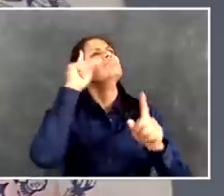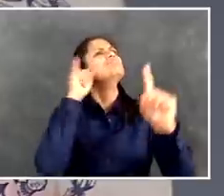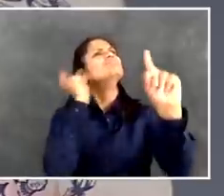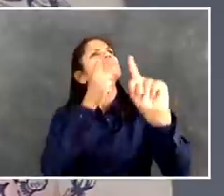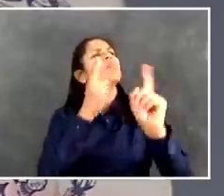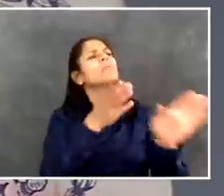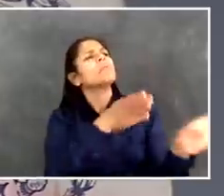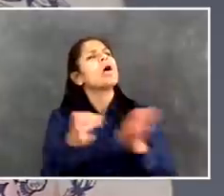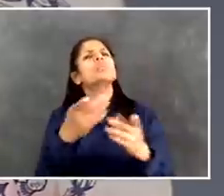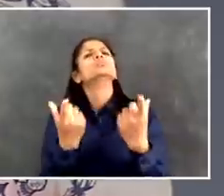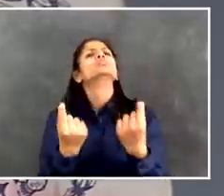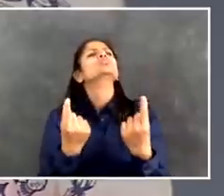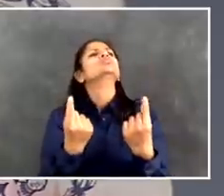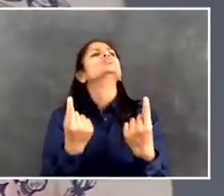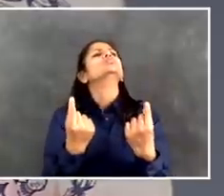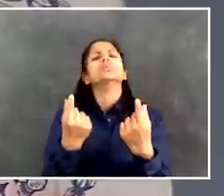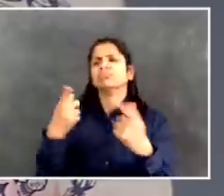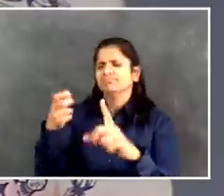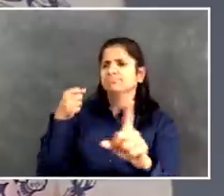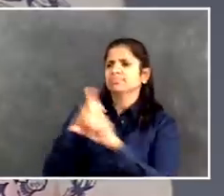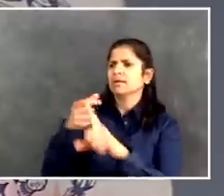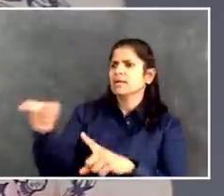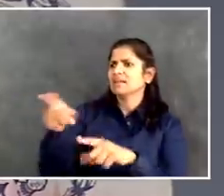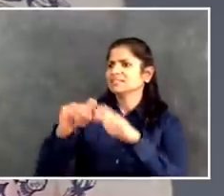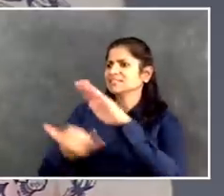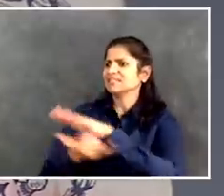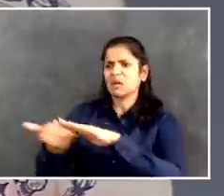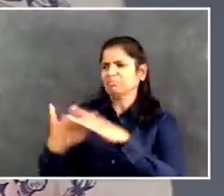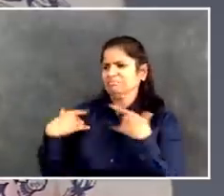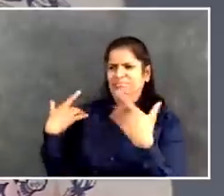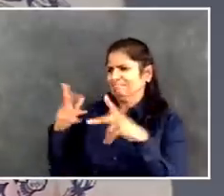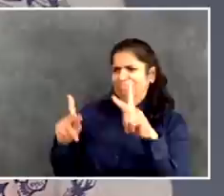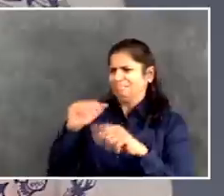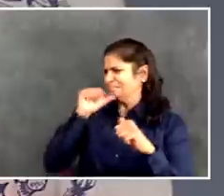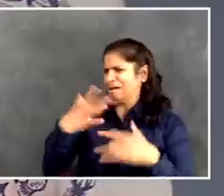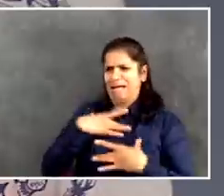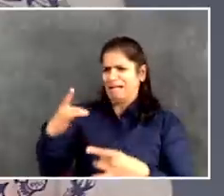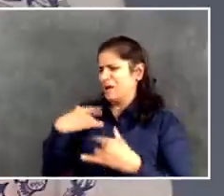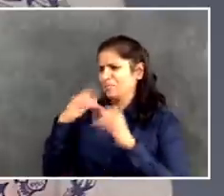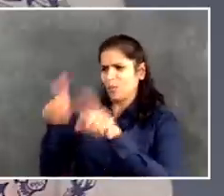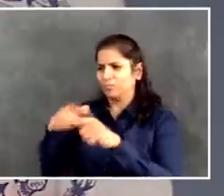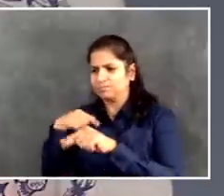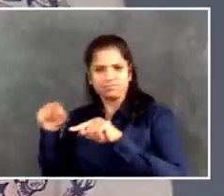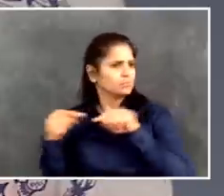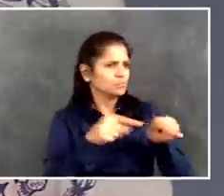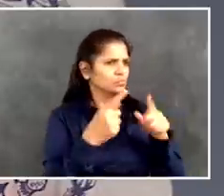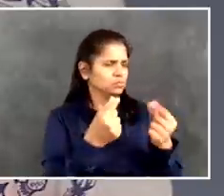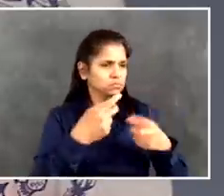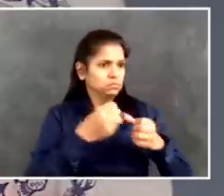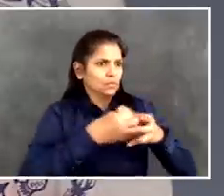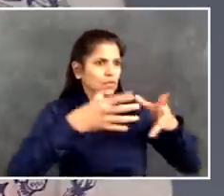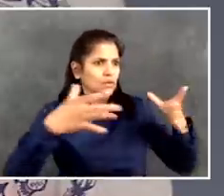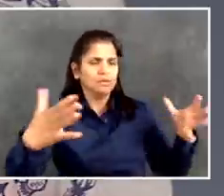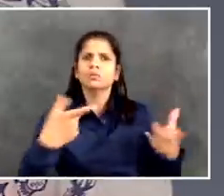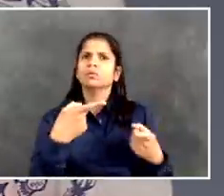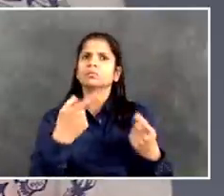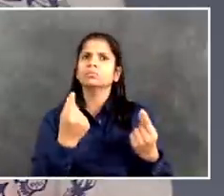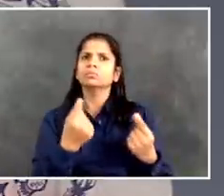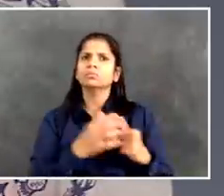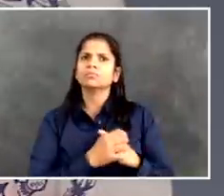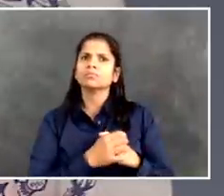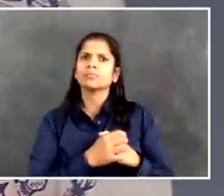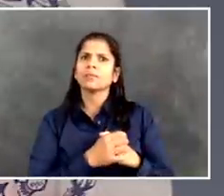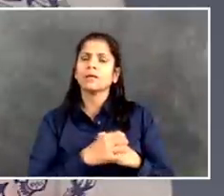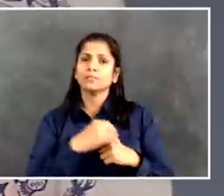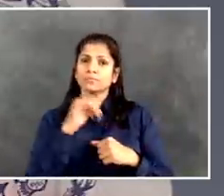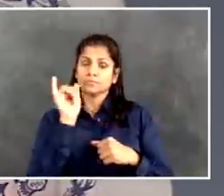First of all, before I go into that, Gersh, I hope you're doing your live streaming, your baking process. I think all New Yorkers would like to see you in this